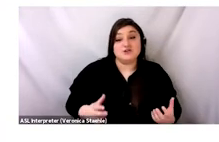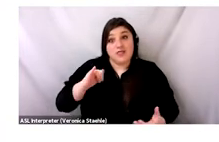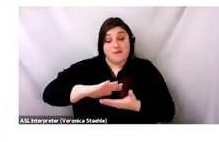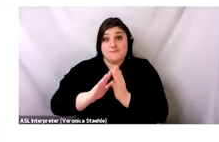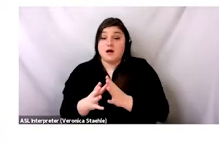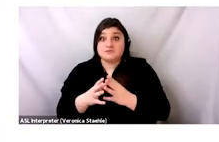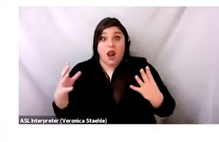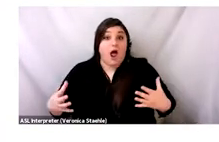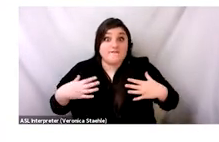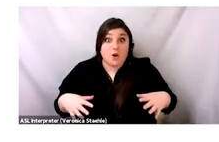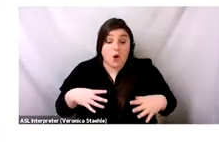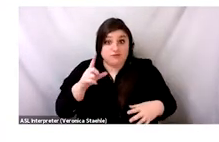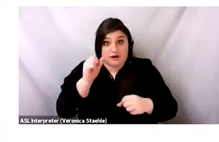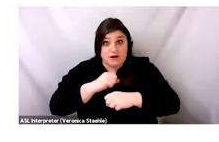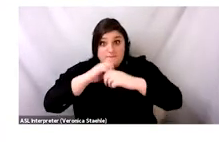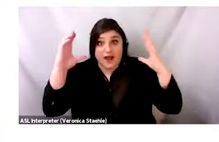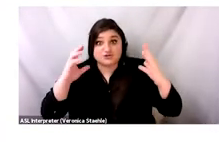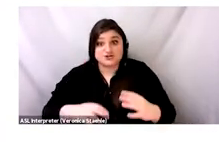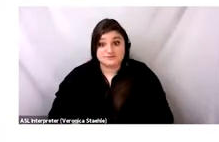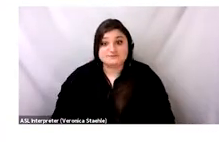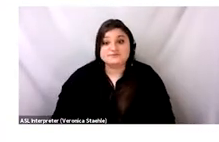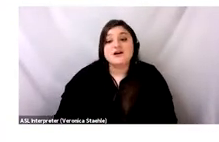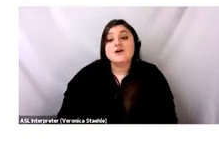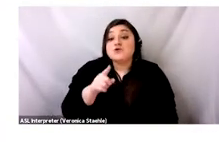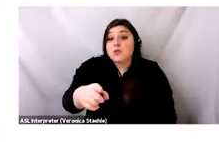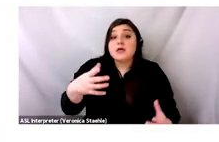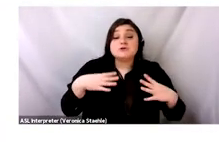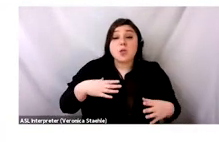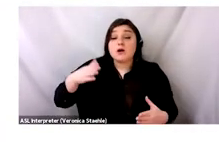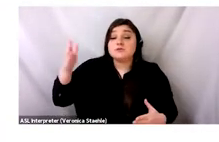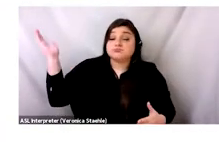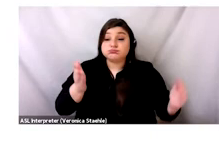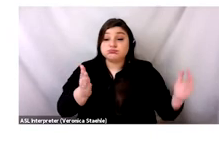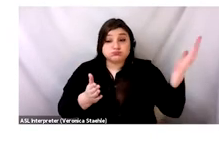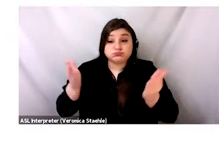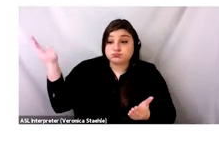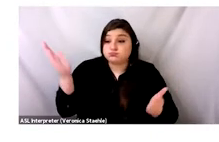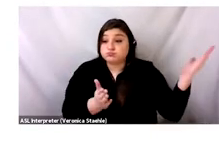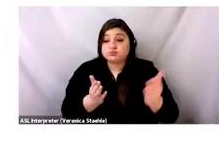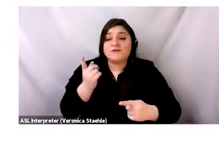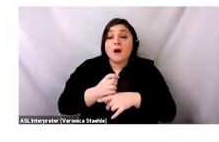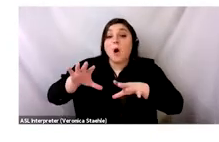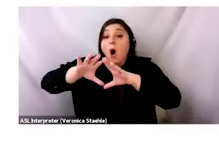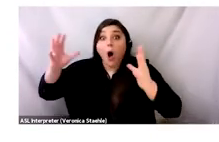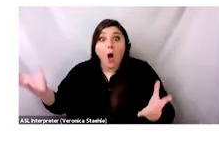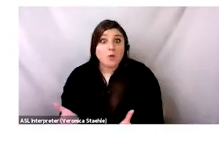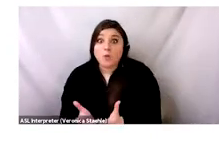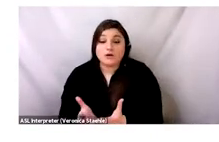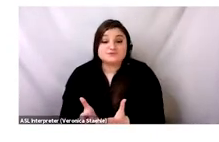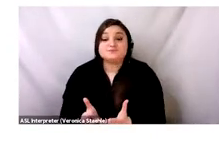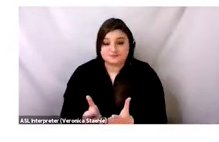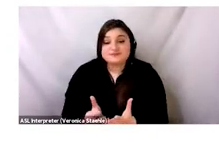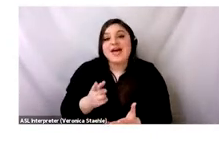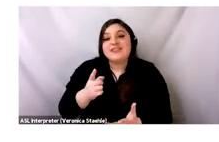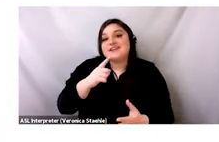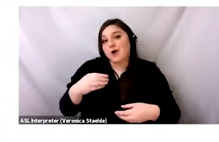So that's a lot of clothing. And in this picture, you can see that bales that were exported from all over the world, being sold